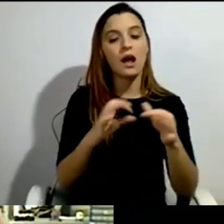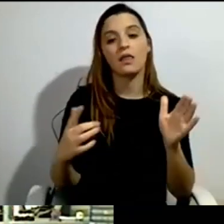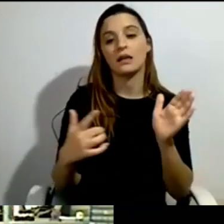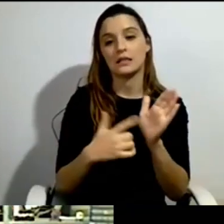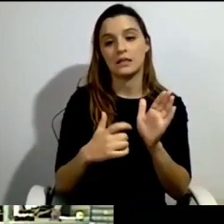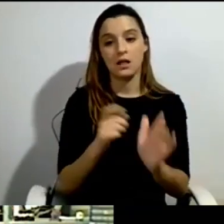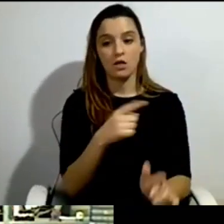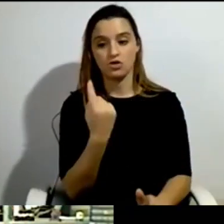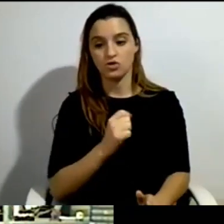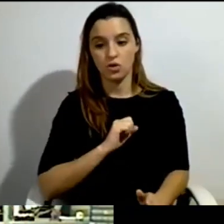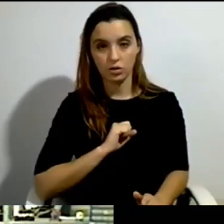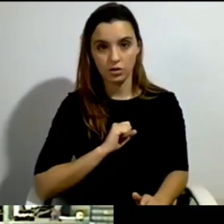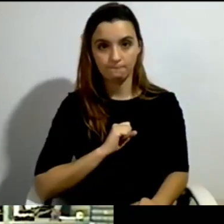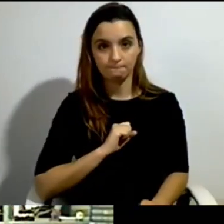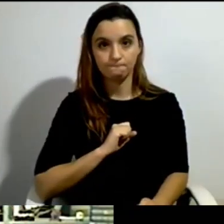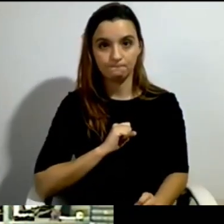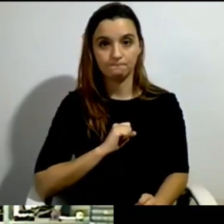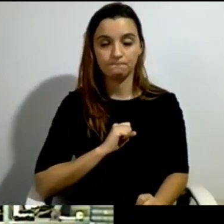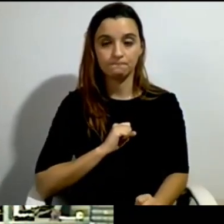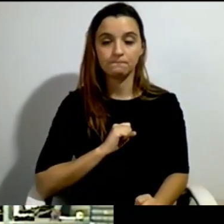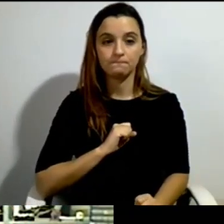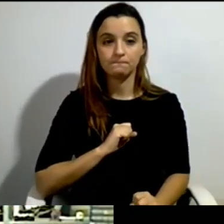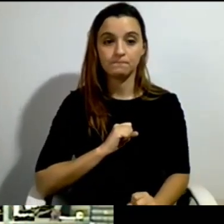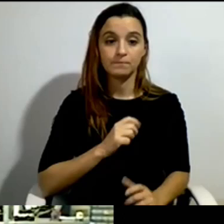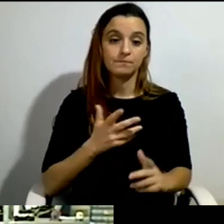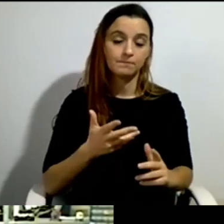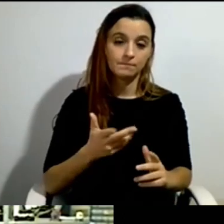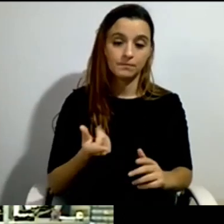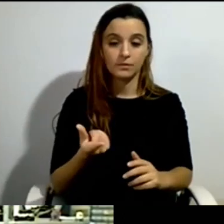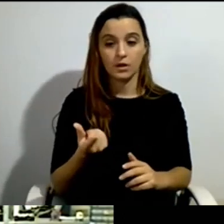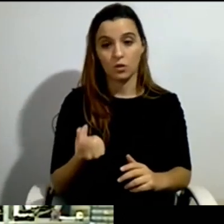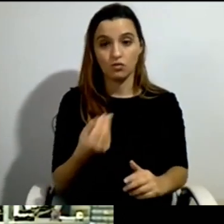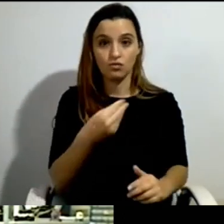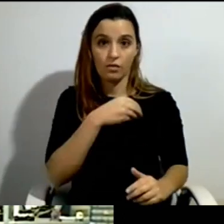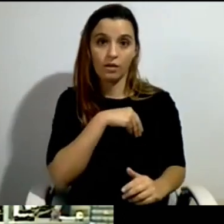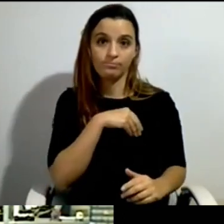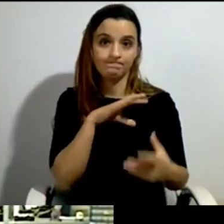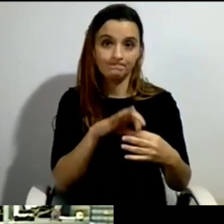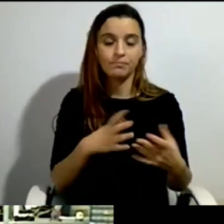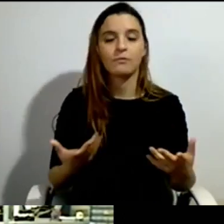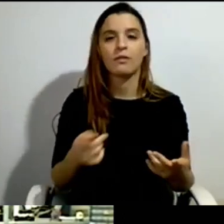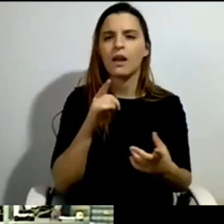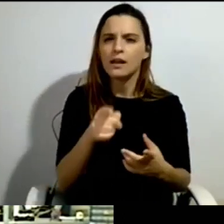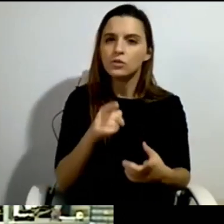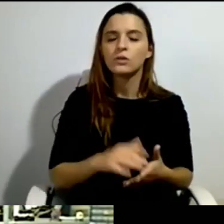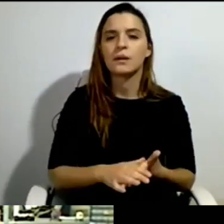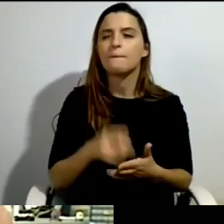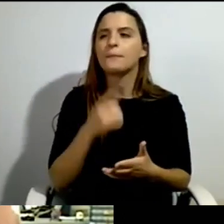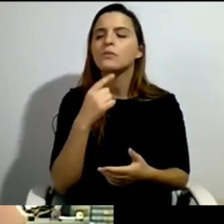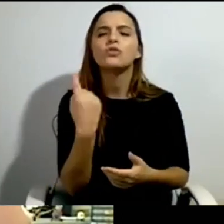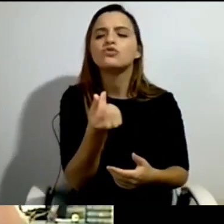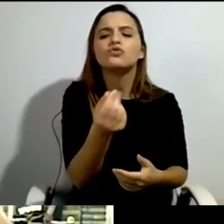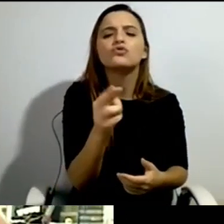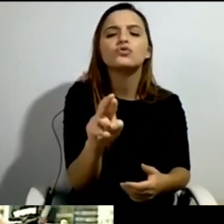our approach. We we want to measure how much we need with this instrument, turn that into money, and